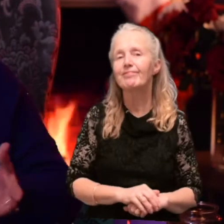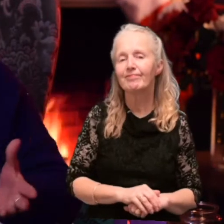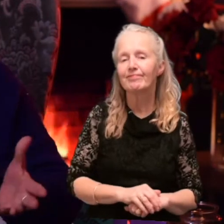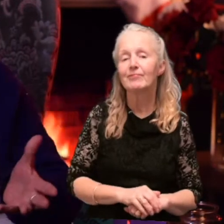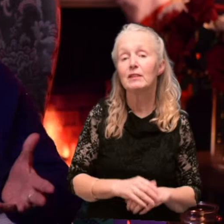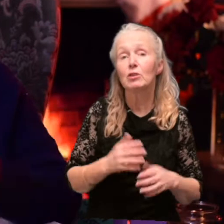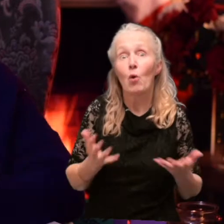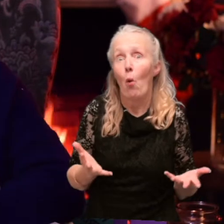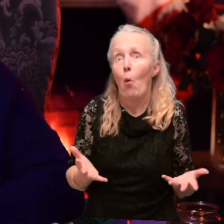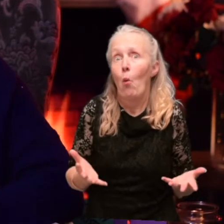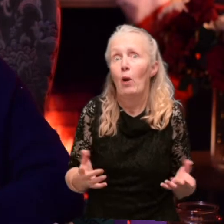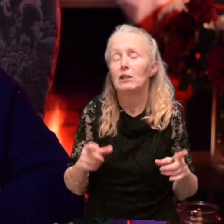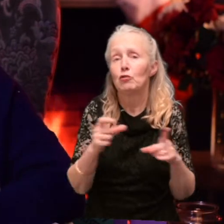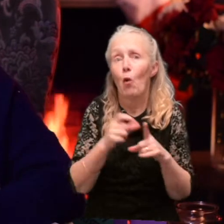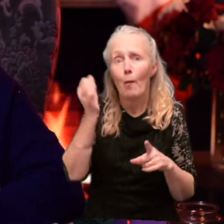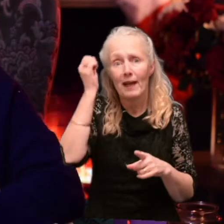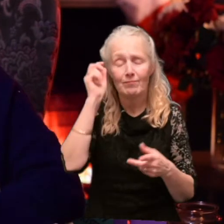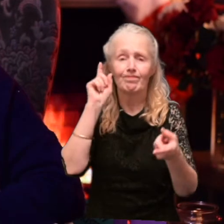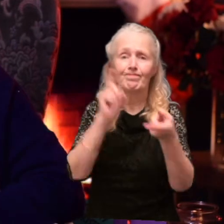So, Dopey, stuck.